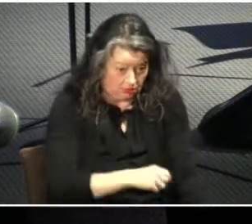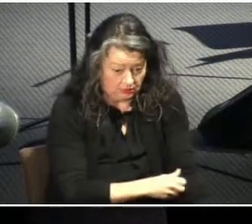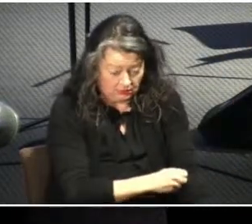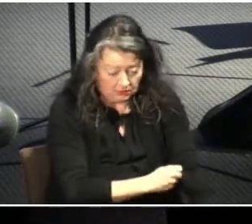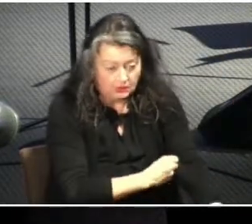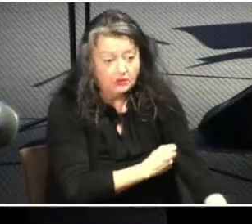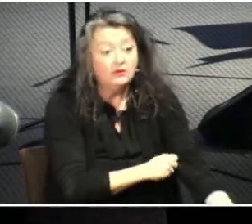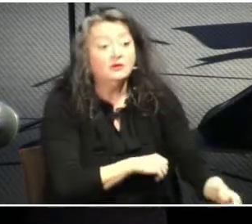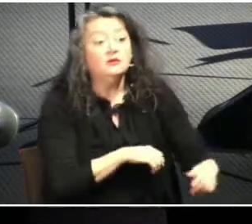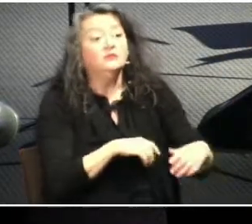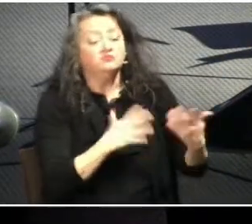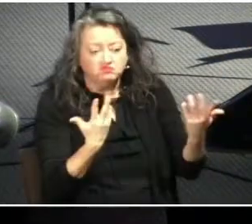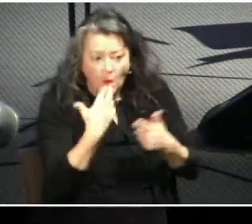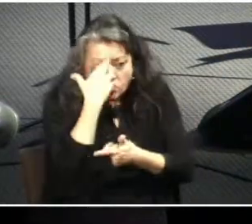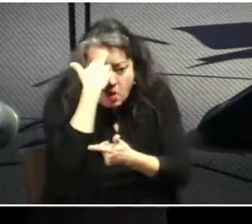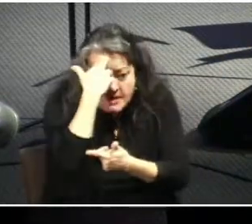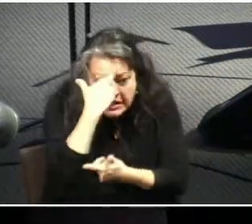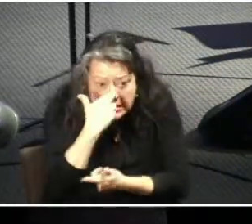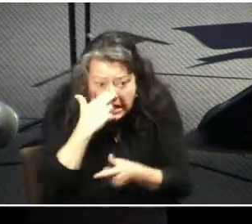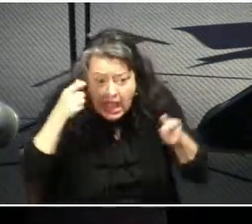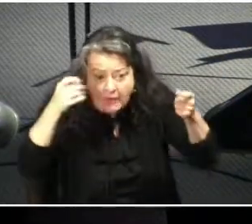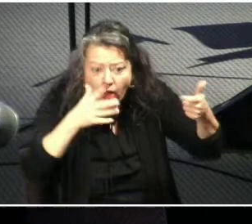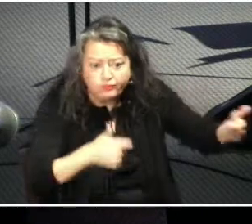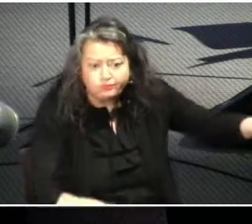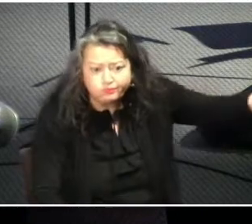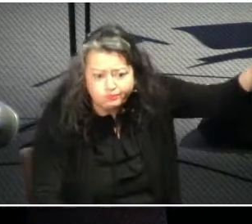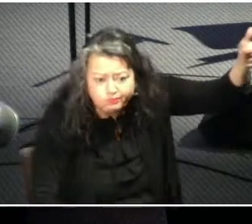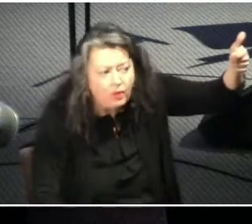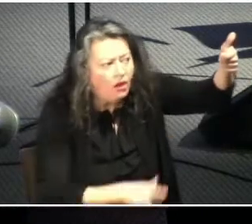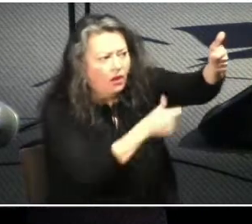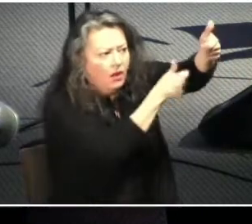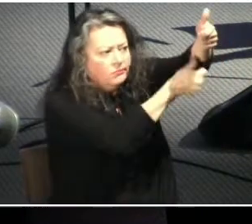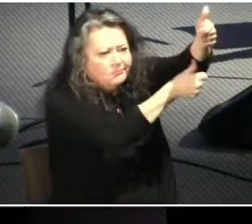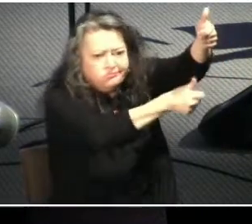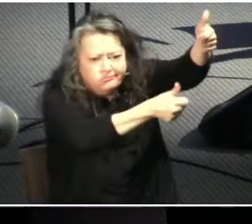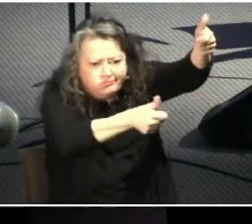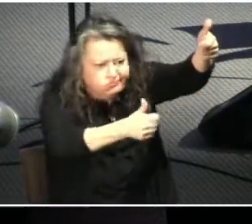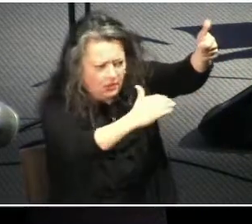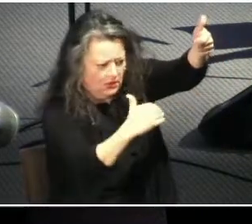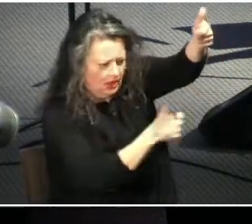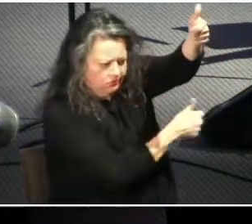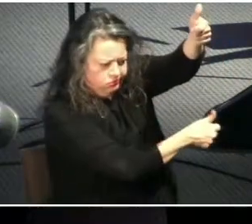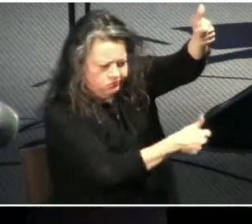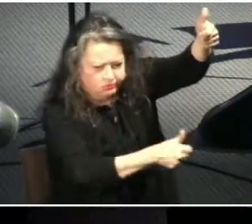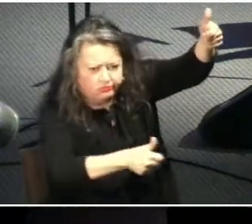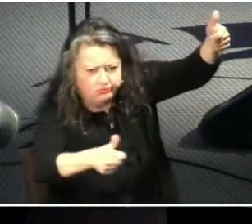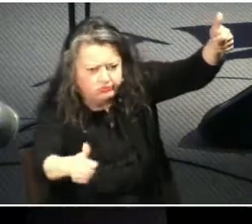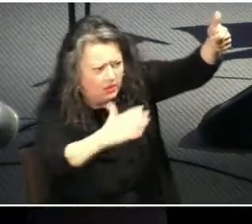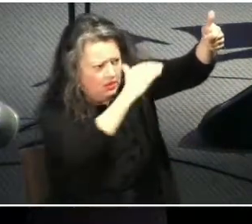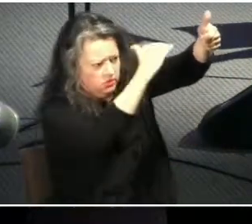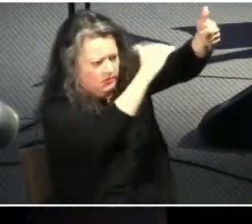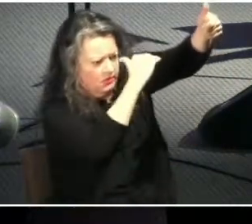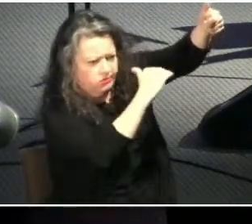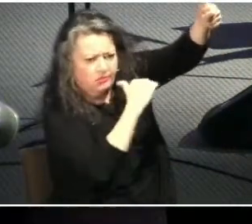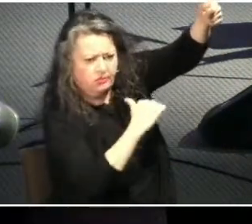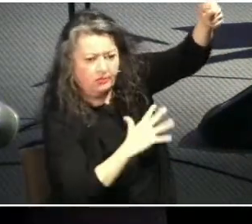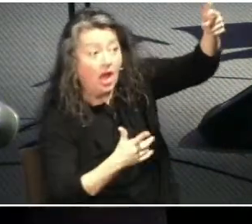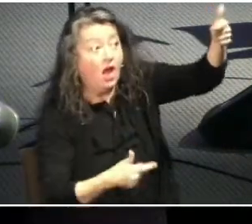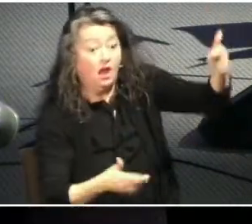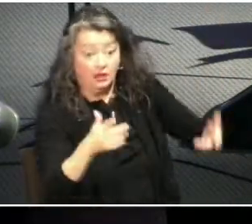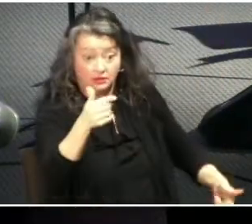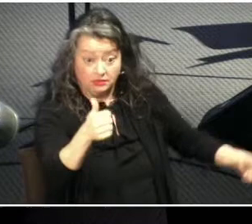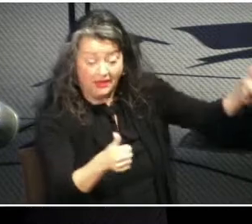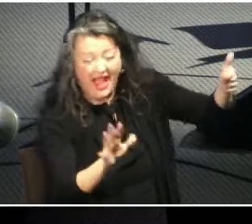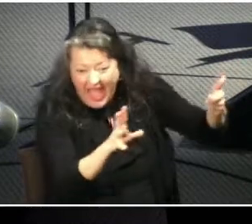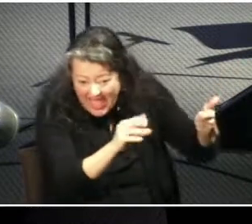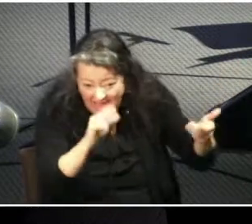This applied to the Roman emperor, to the Roman officers, to the Roman senators, to business owners, and to husbands